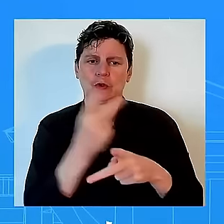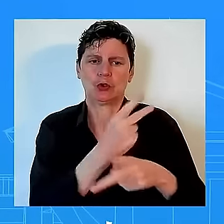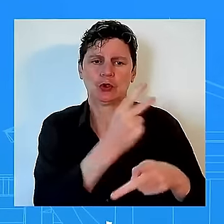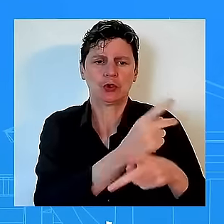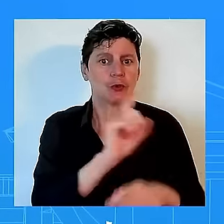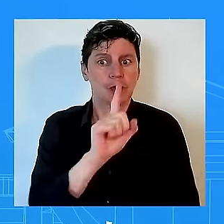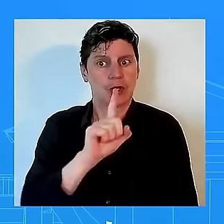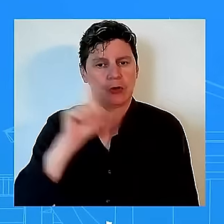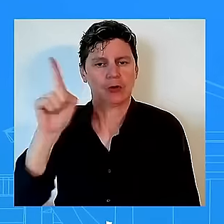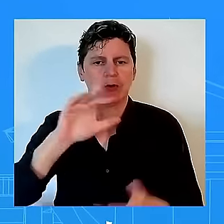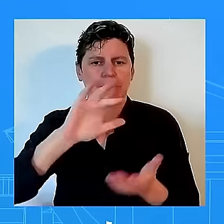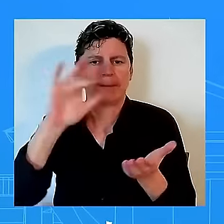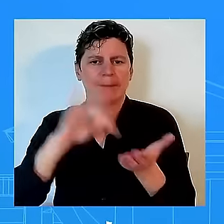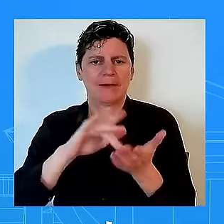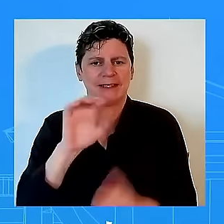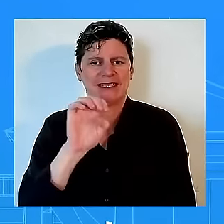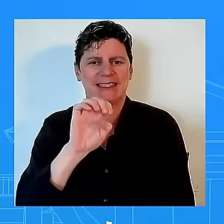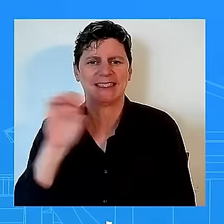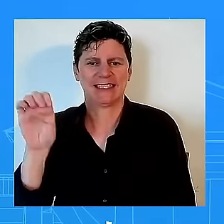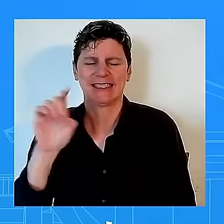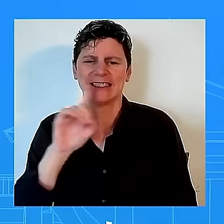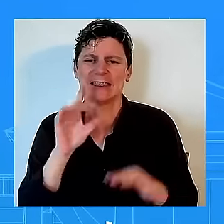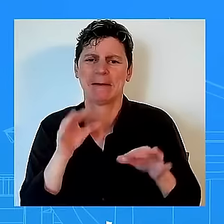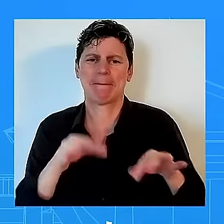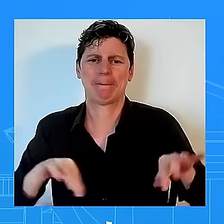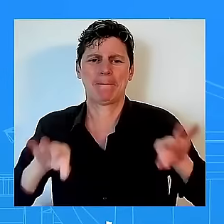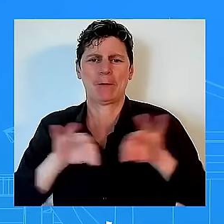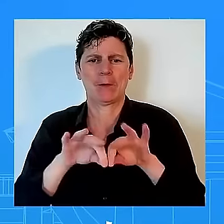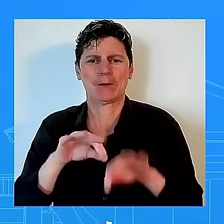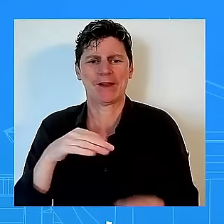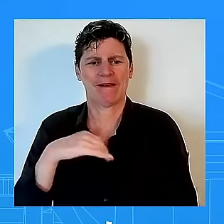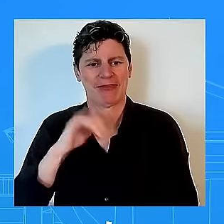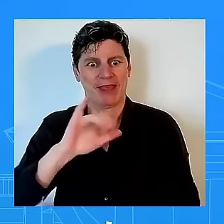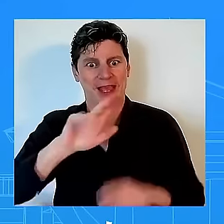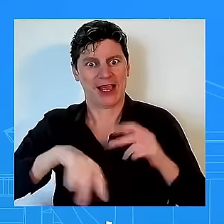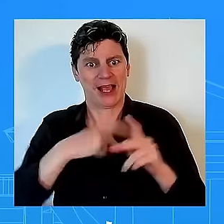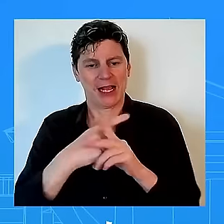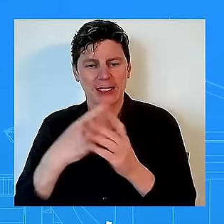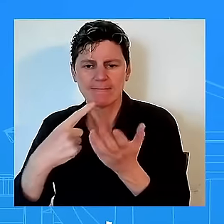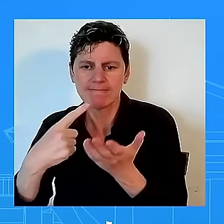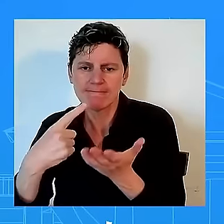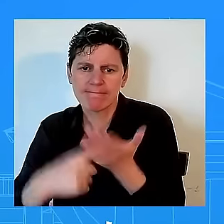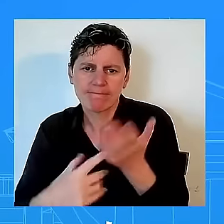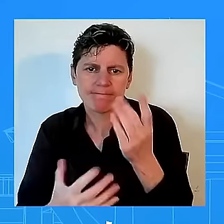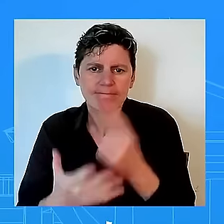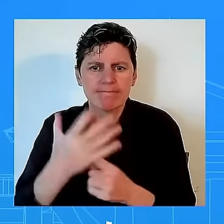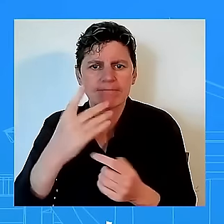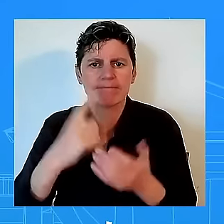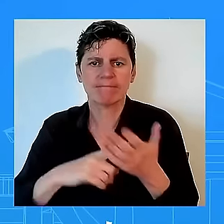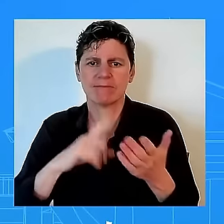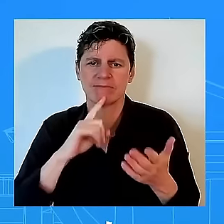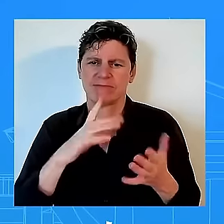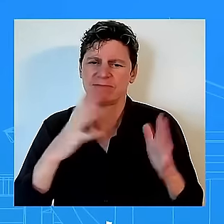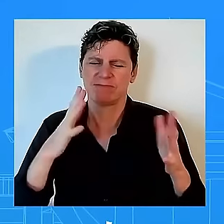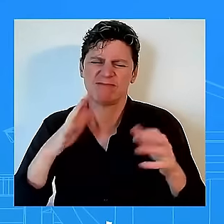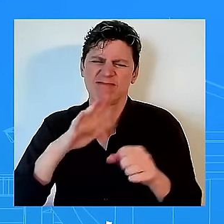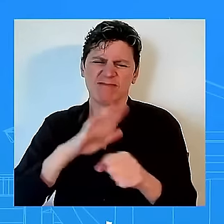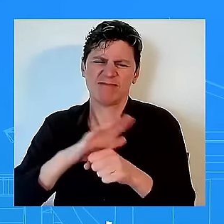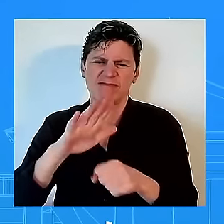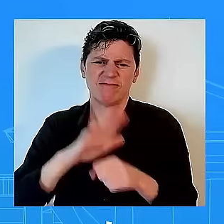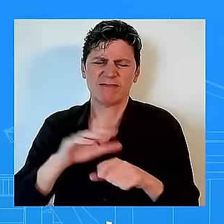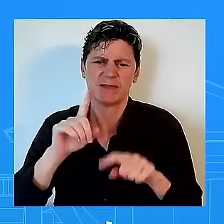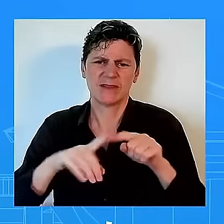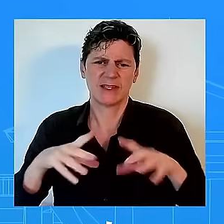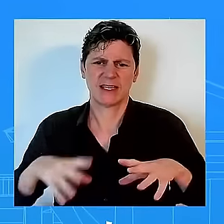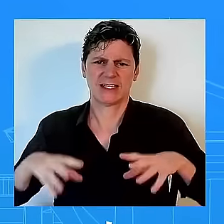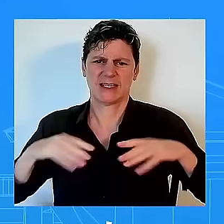diplomatic conversations uh and even talked about how enough is enough as it relates to this particular report obviously we've